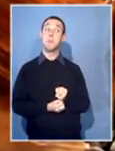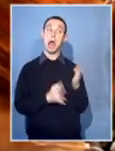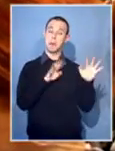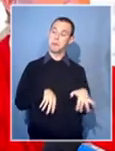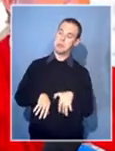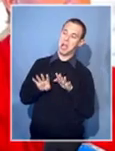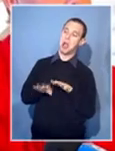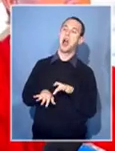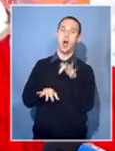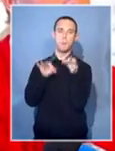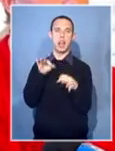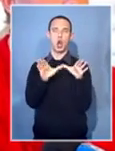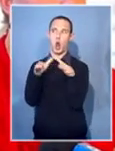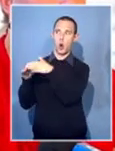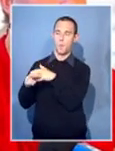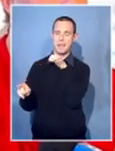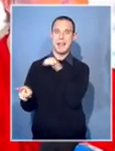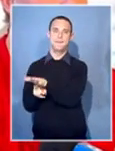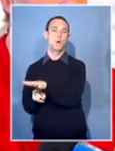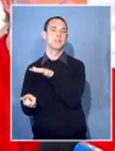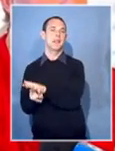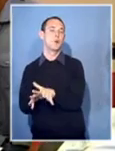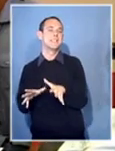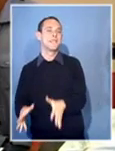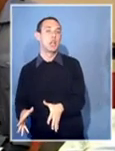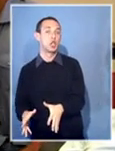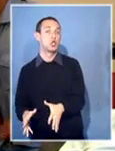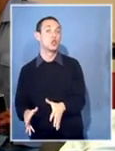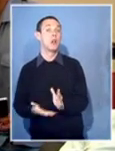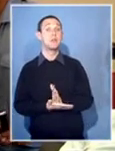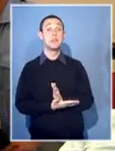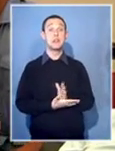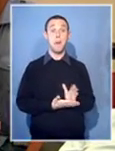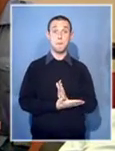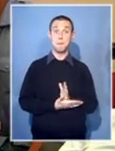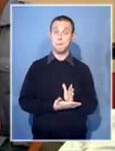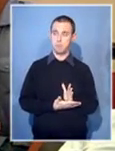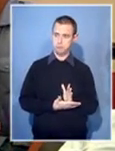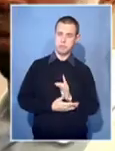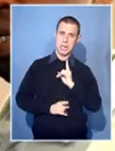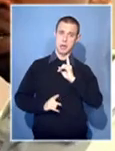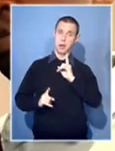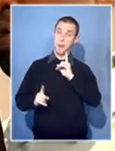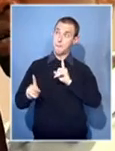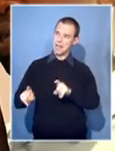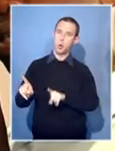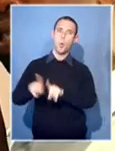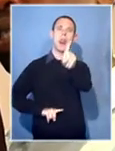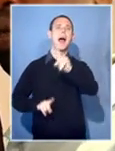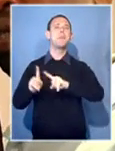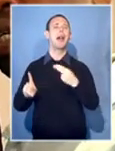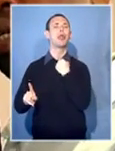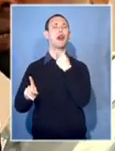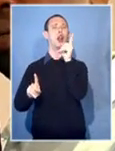infected. Nassana admits these shortcomings, that some cases should not have been lost and that